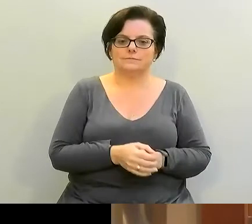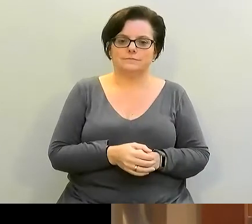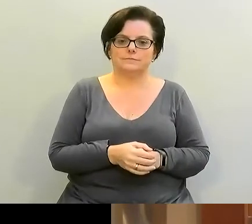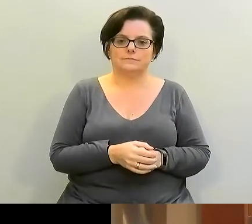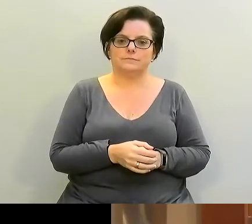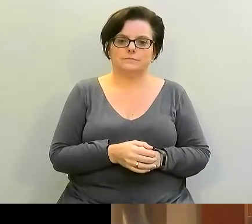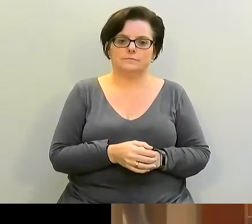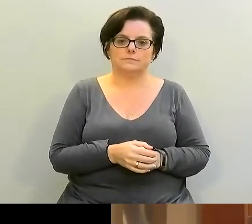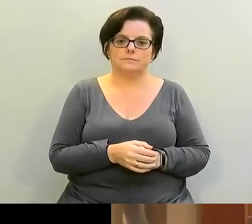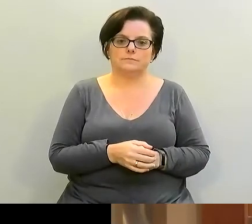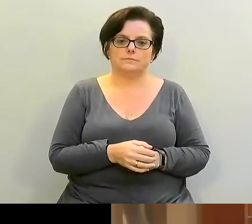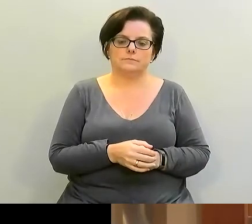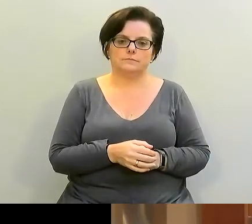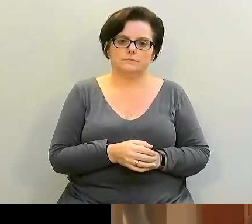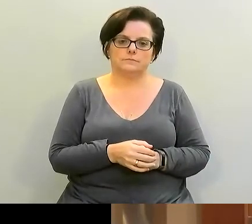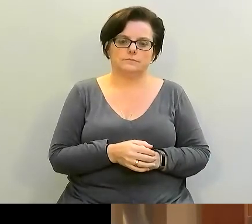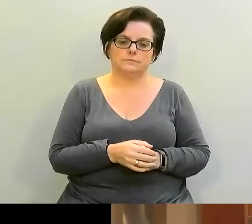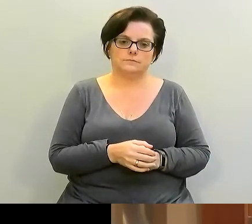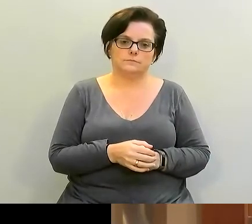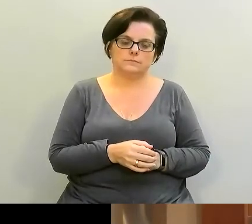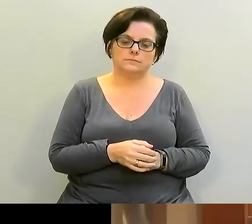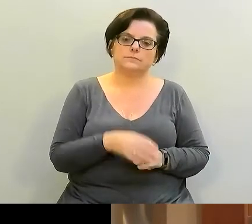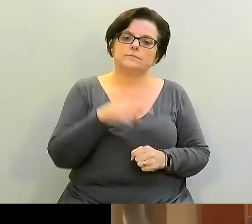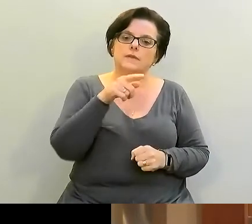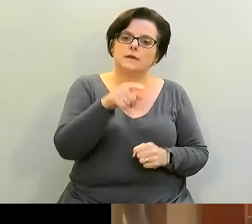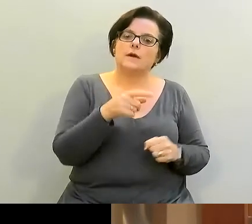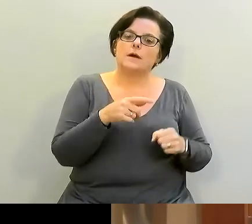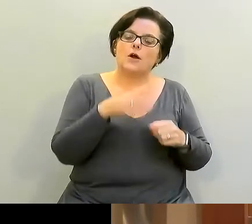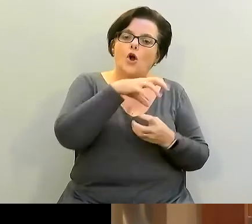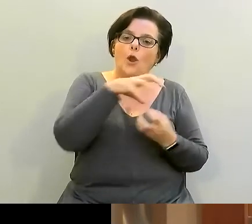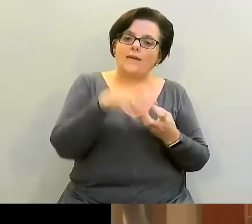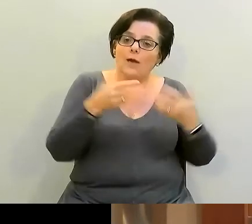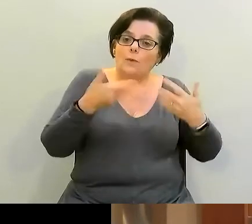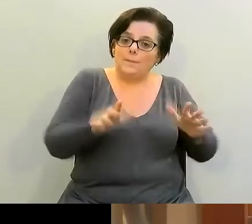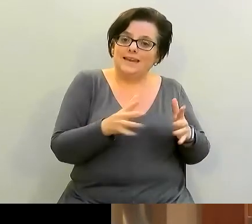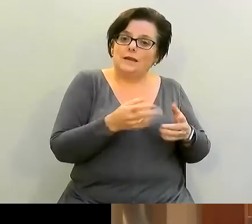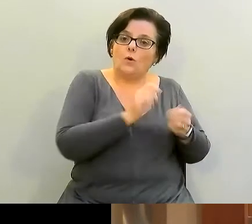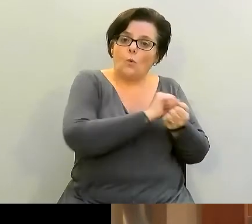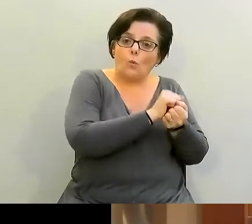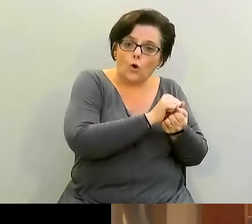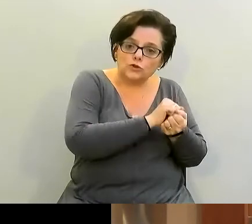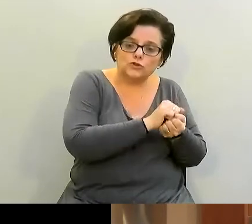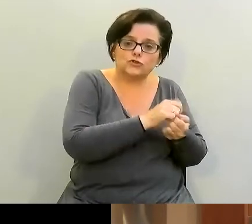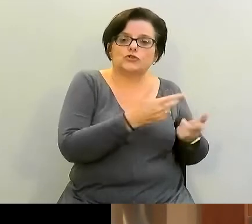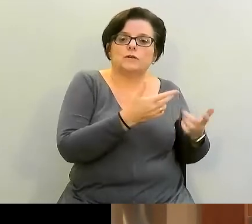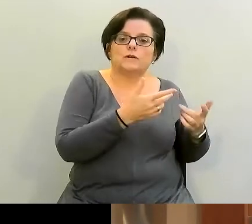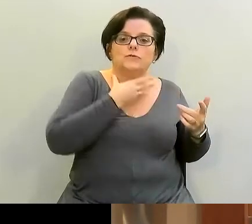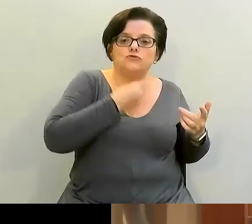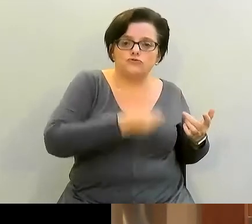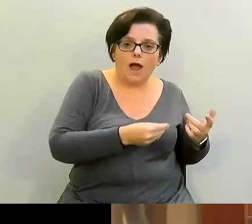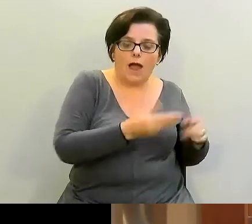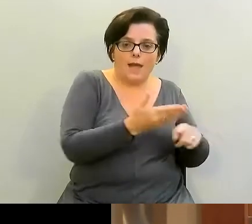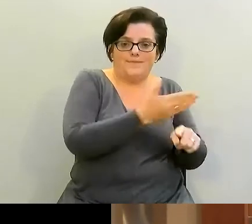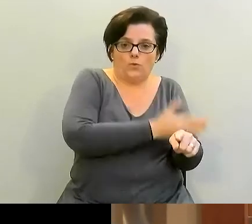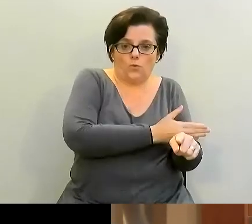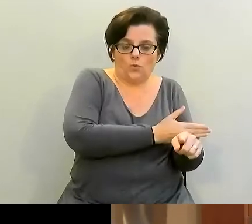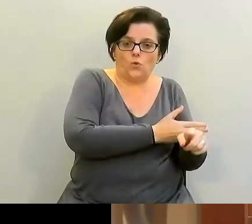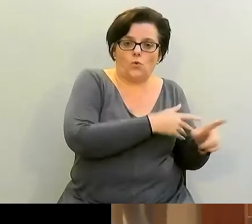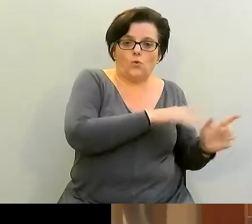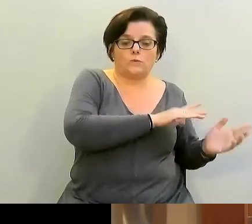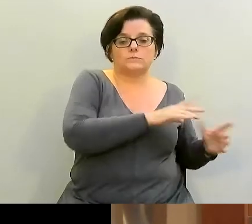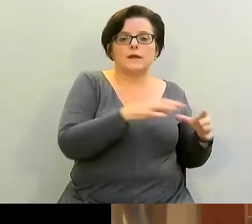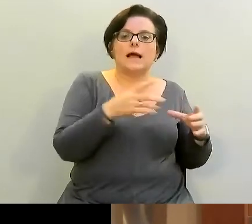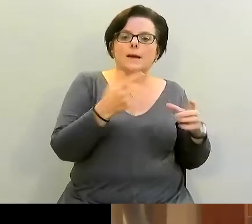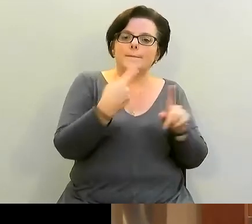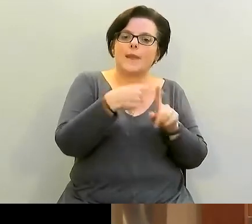is secured. I washed and dried my cauliflower head of time. I also peeled